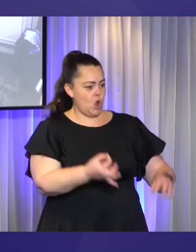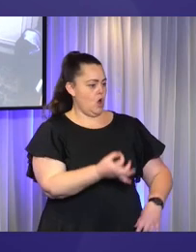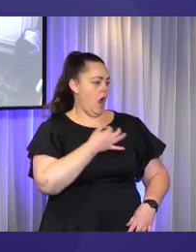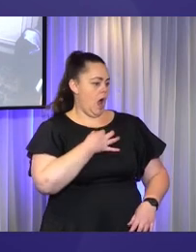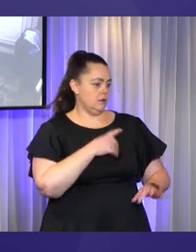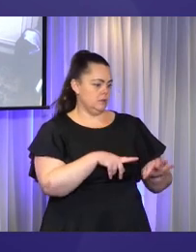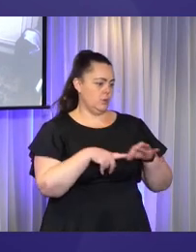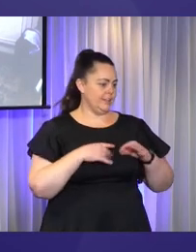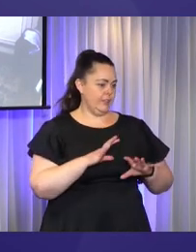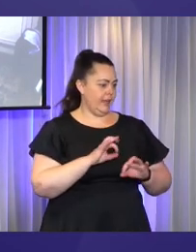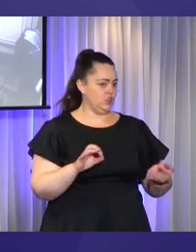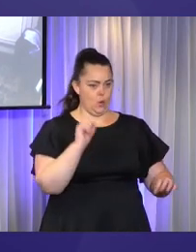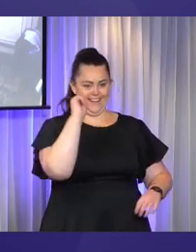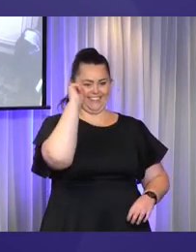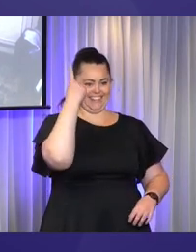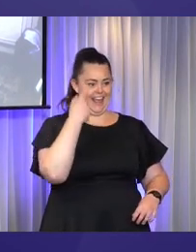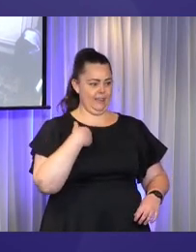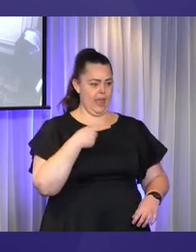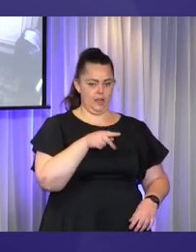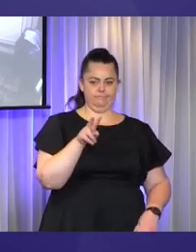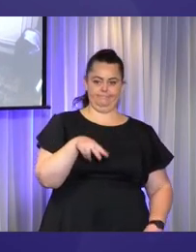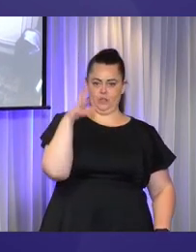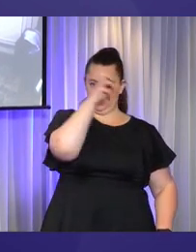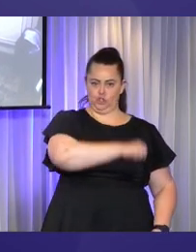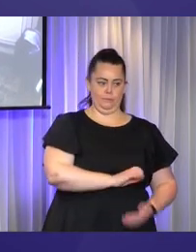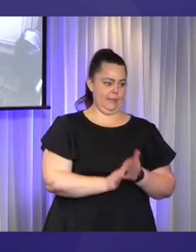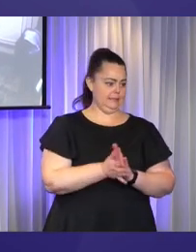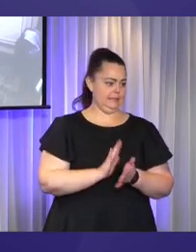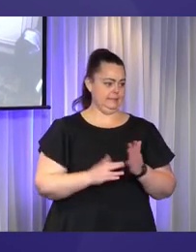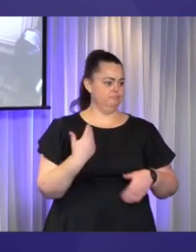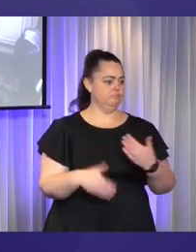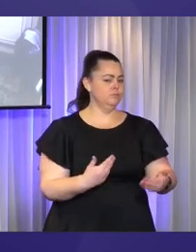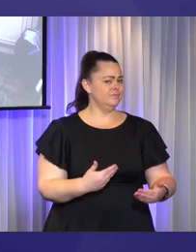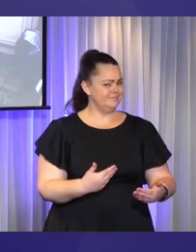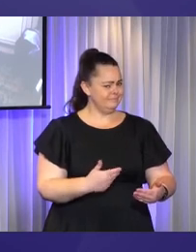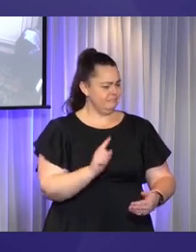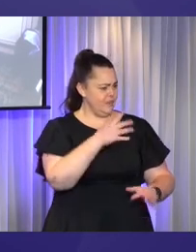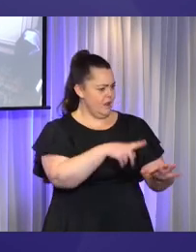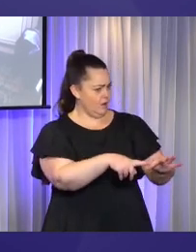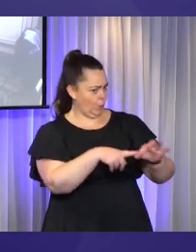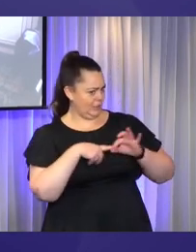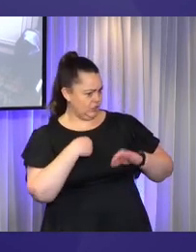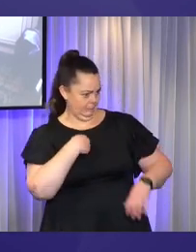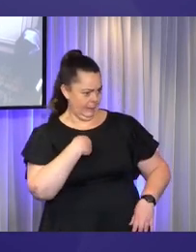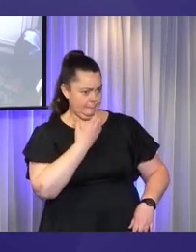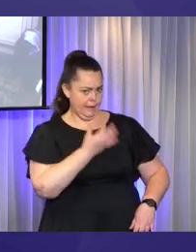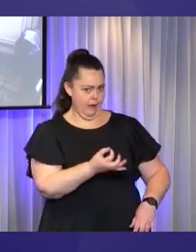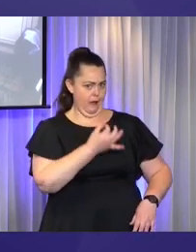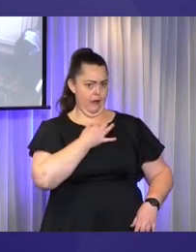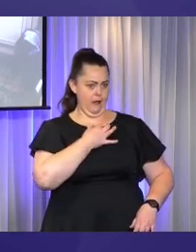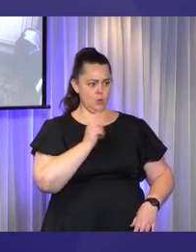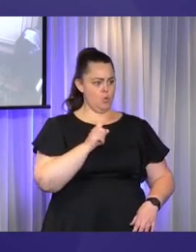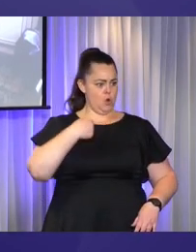So I think first thing is just ask the question and understand what kind of support someone with an